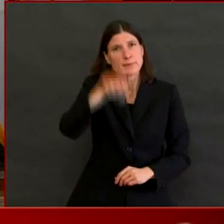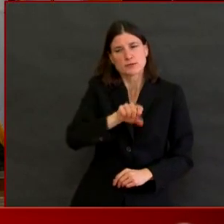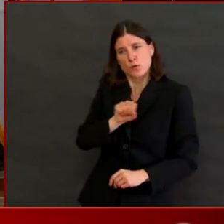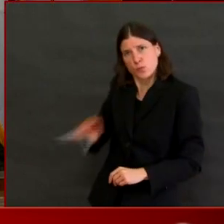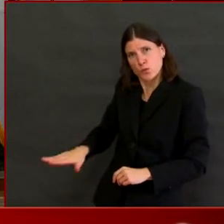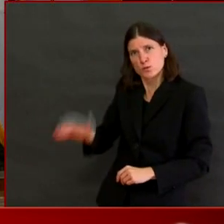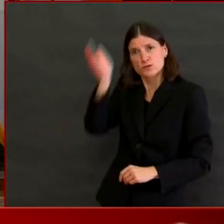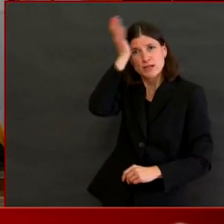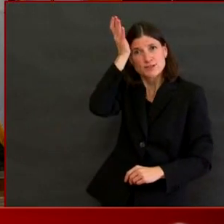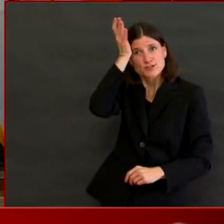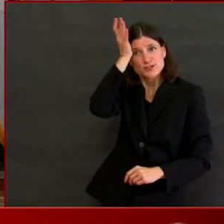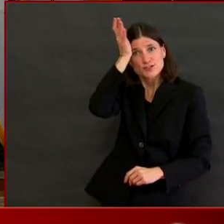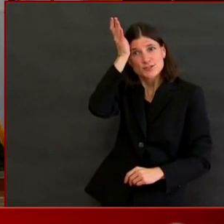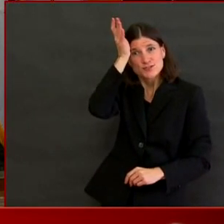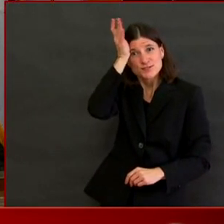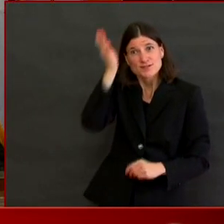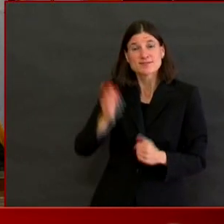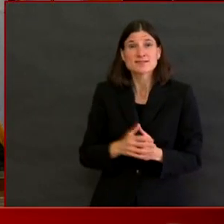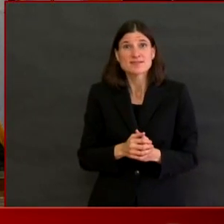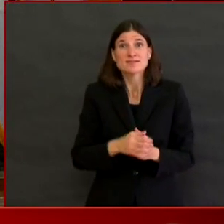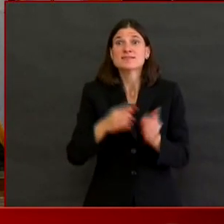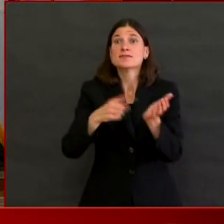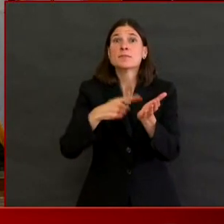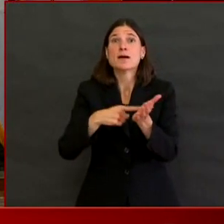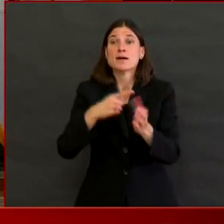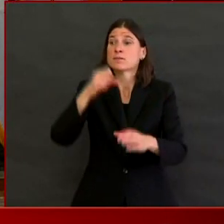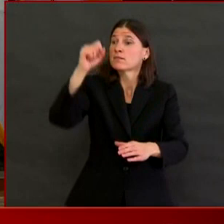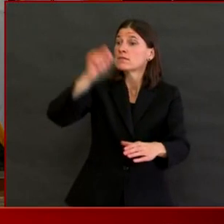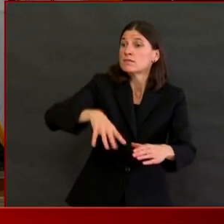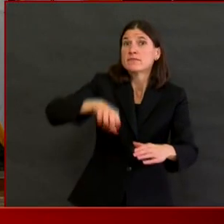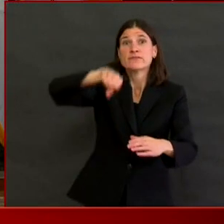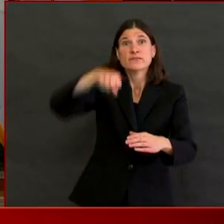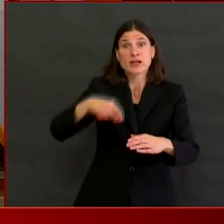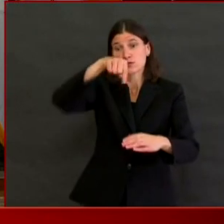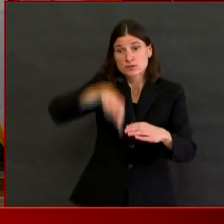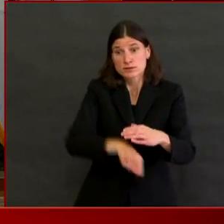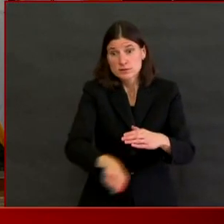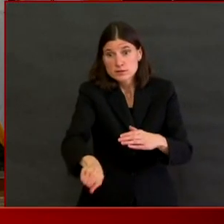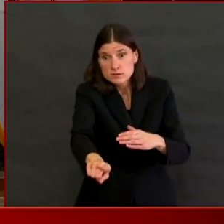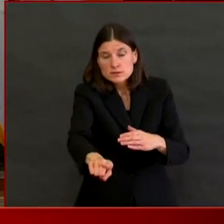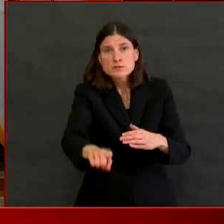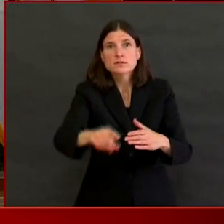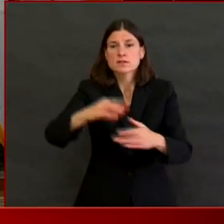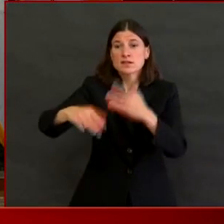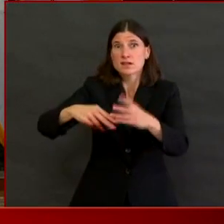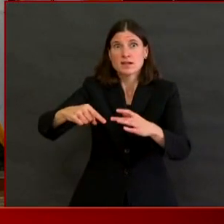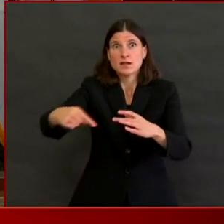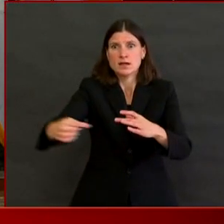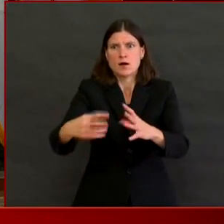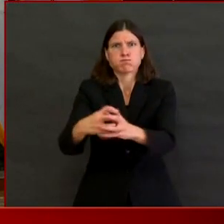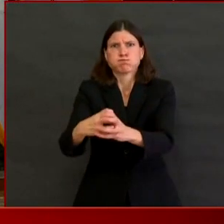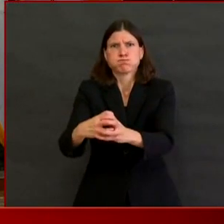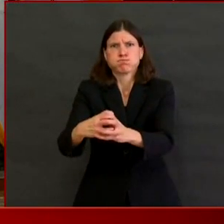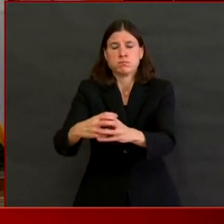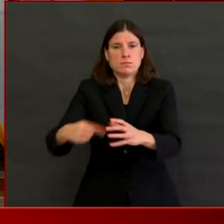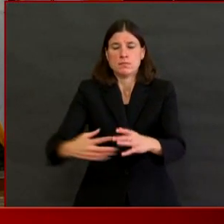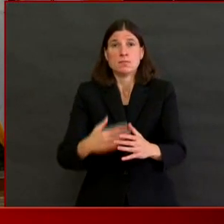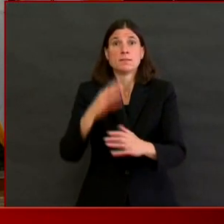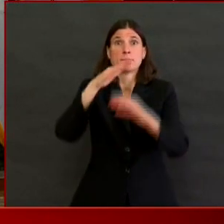We've been asking for several weeks now to people so that you can do your part.